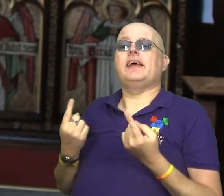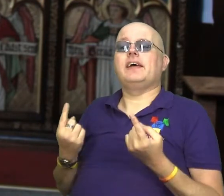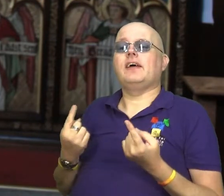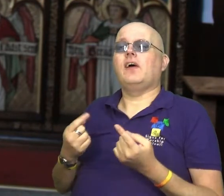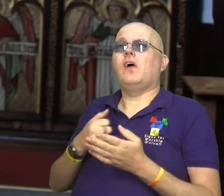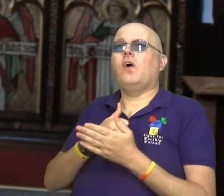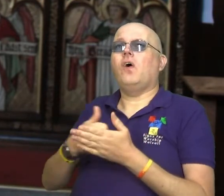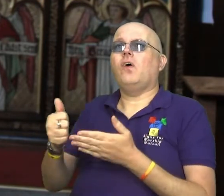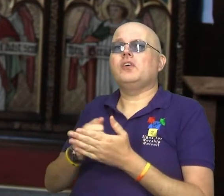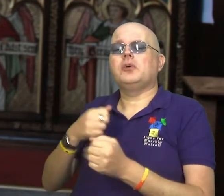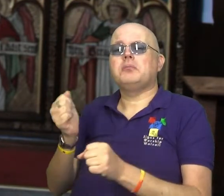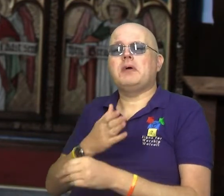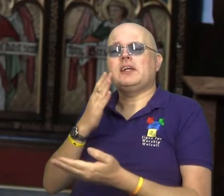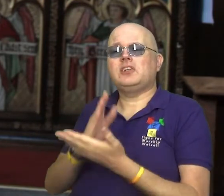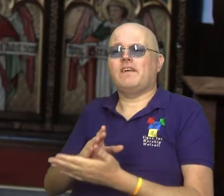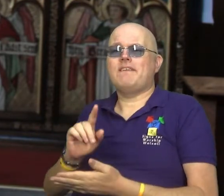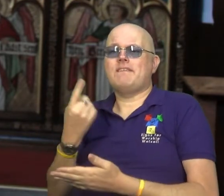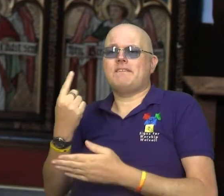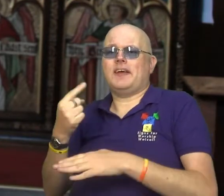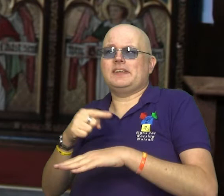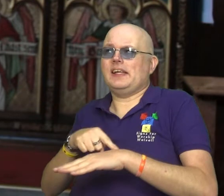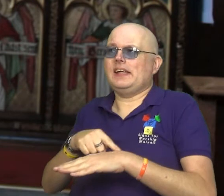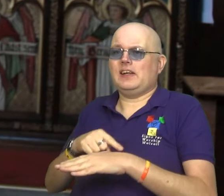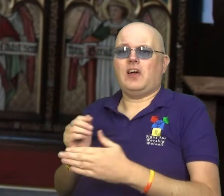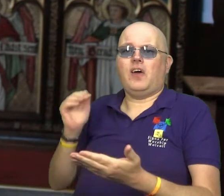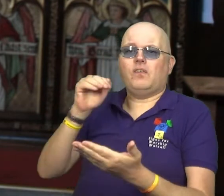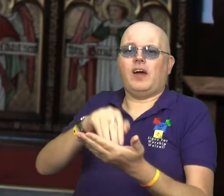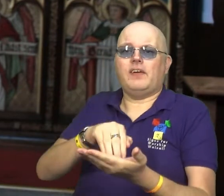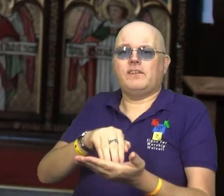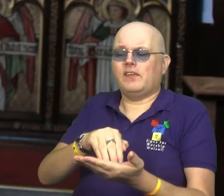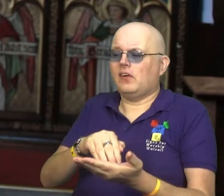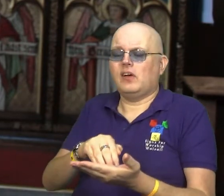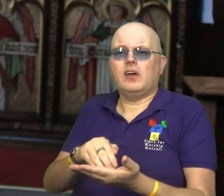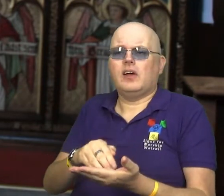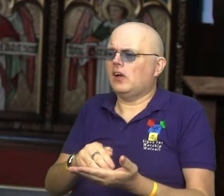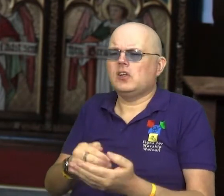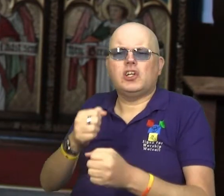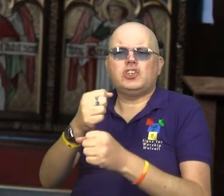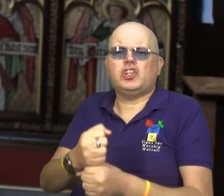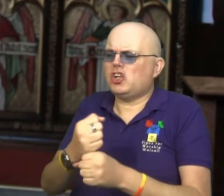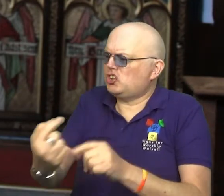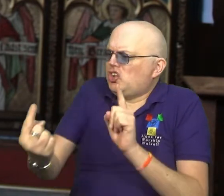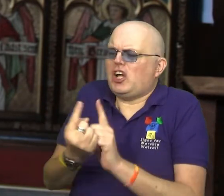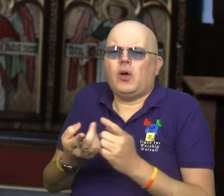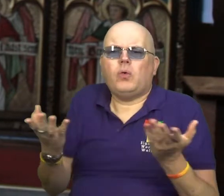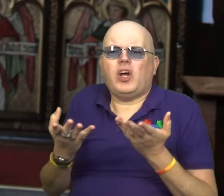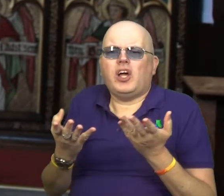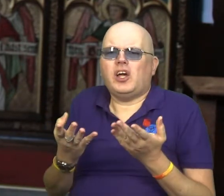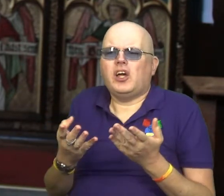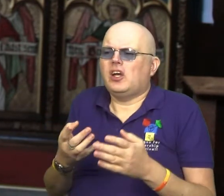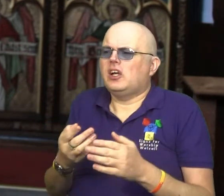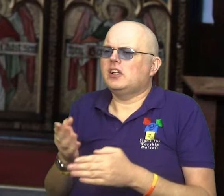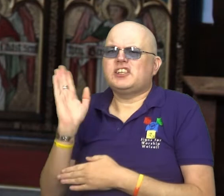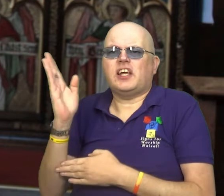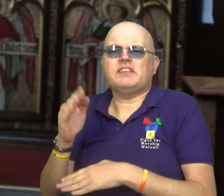I always make a point. The first thing I do when I arrive is find out where the local church is, what